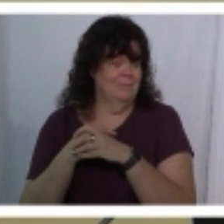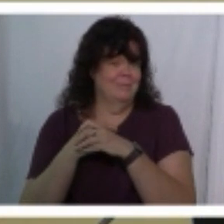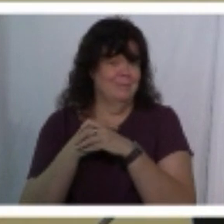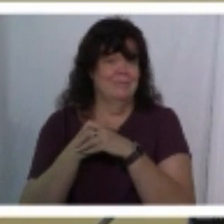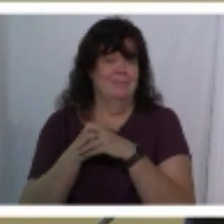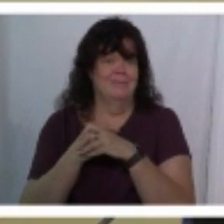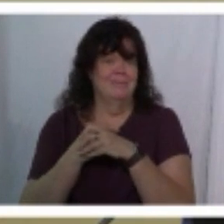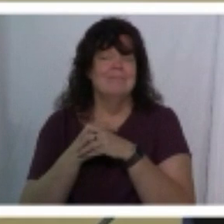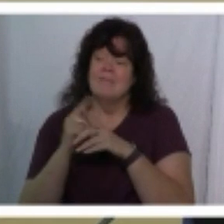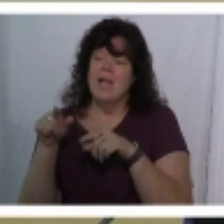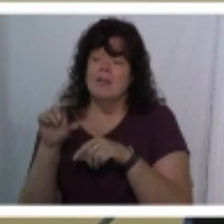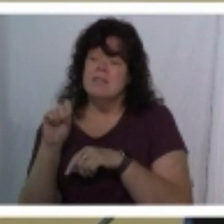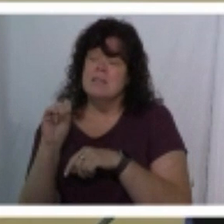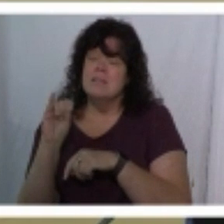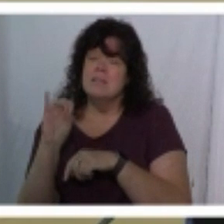i go to simplicity